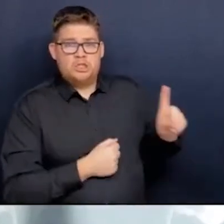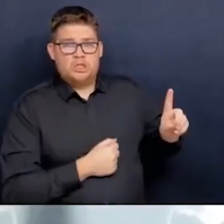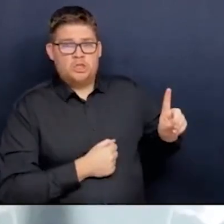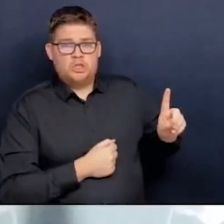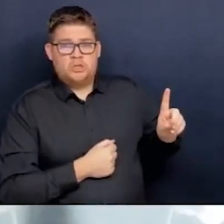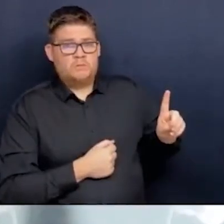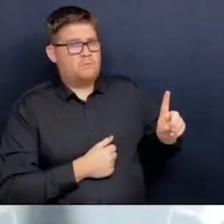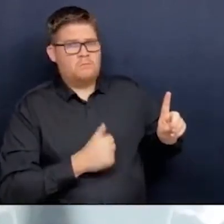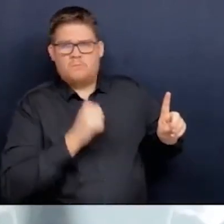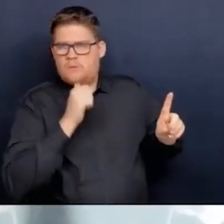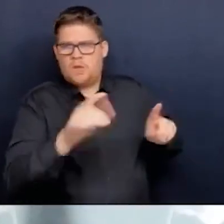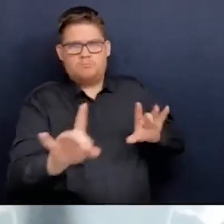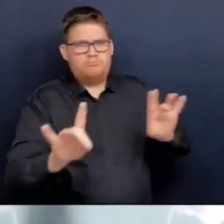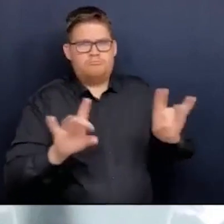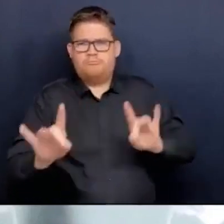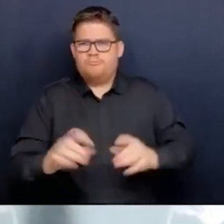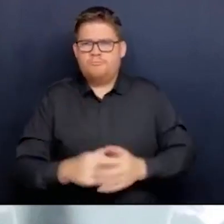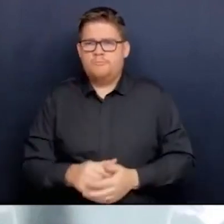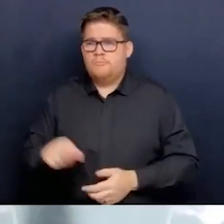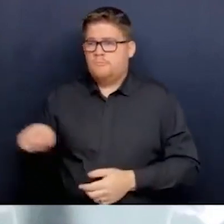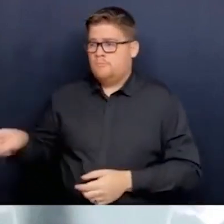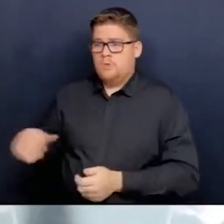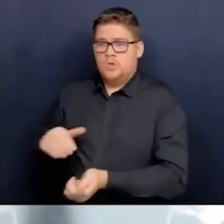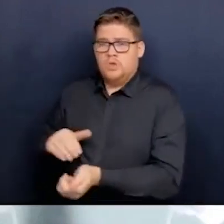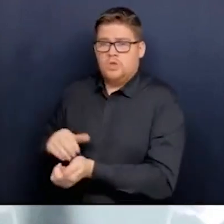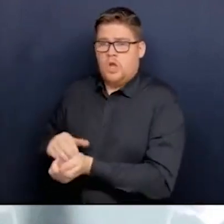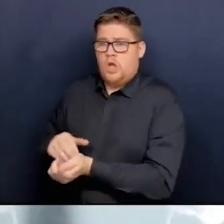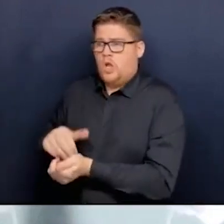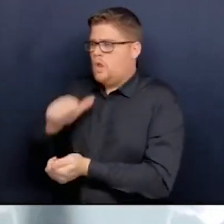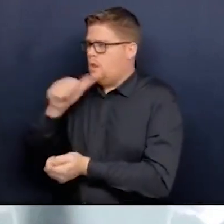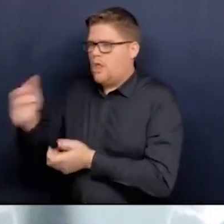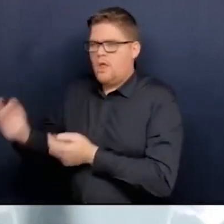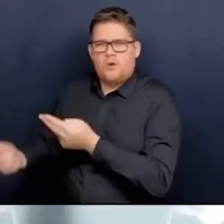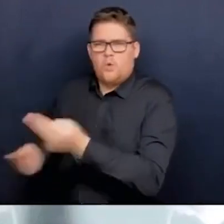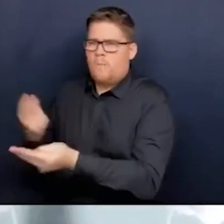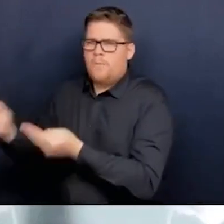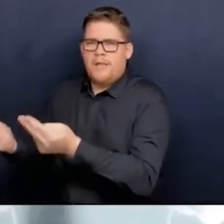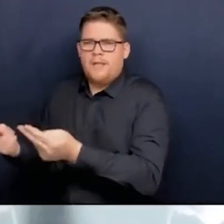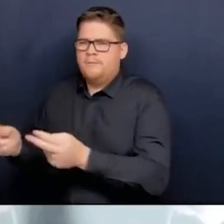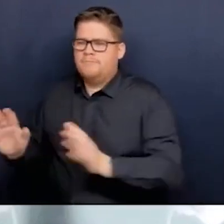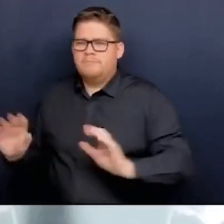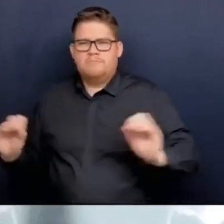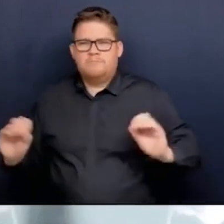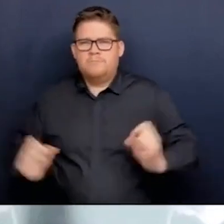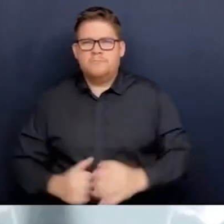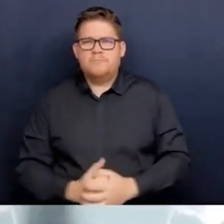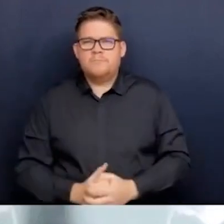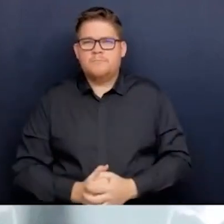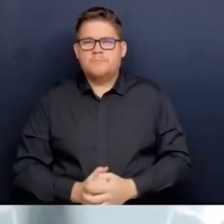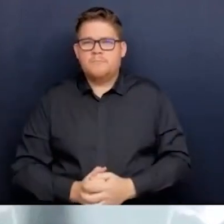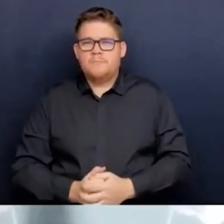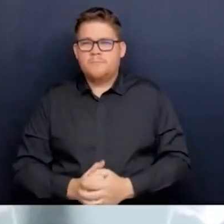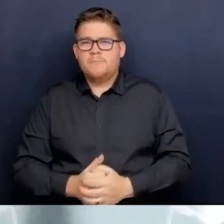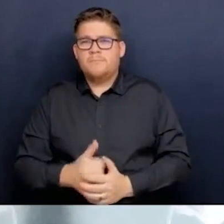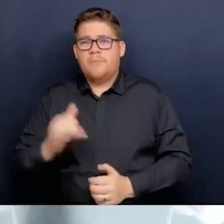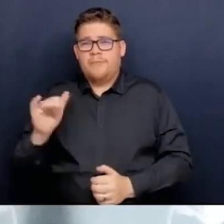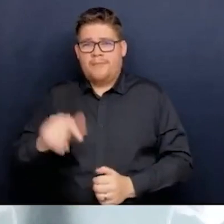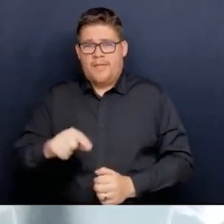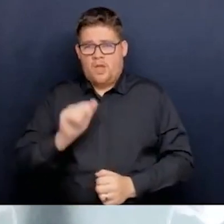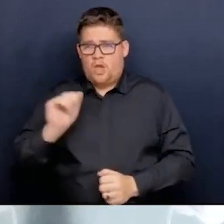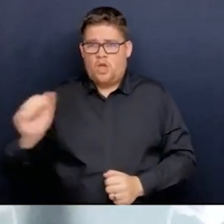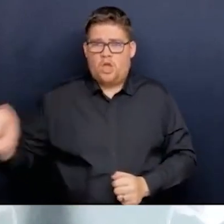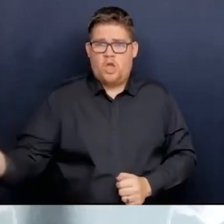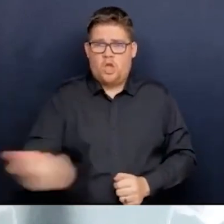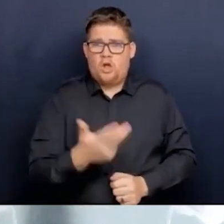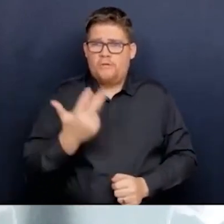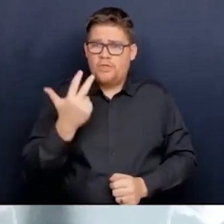and from the professions themselves who are being regulated by that process. This was overwhelmingly supported by all three political parties who